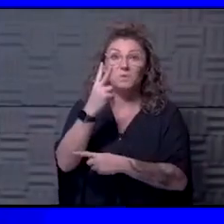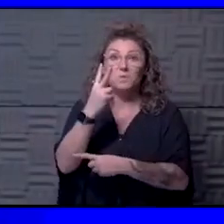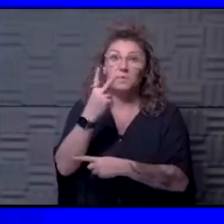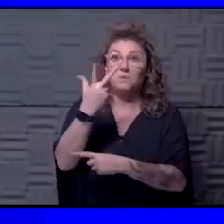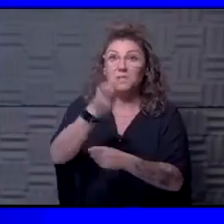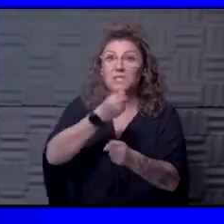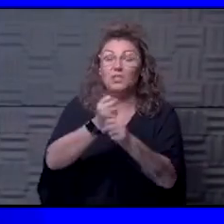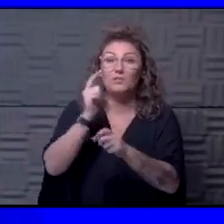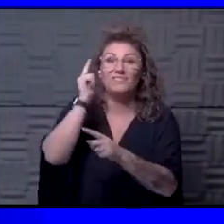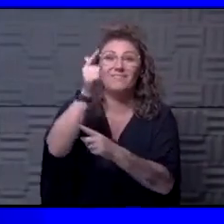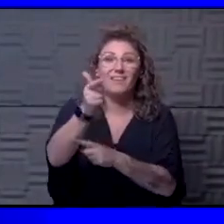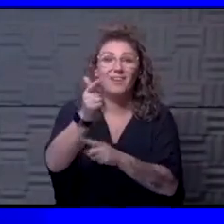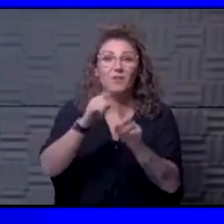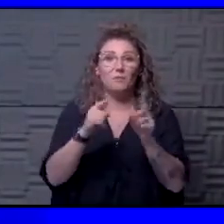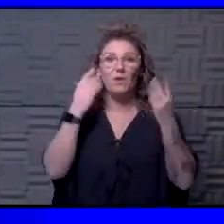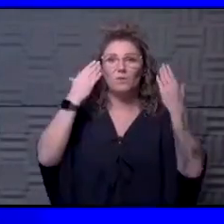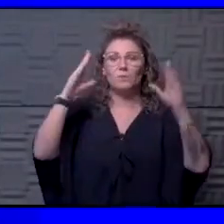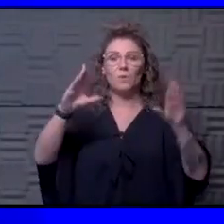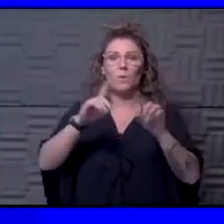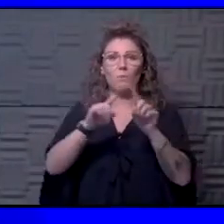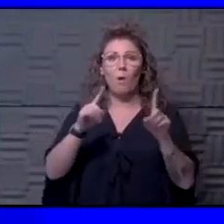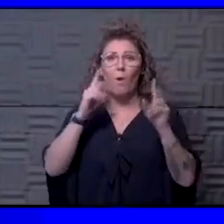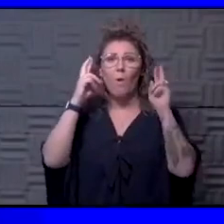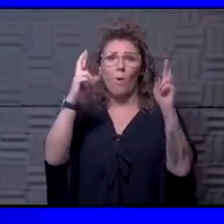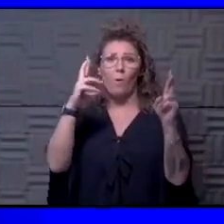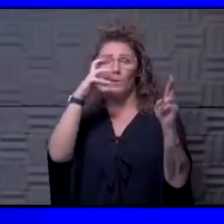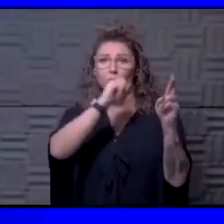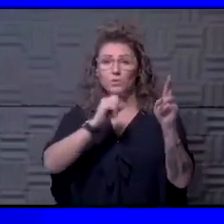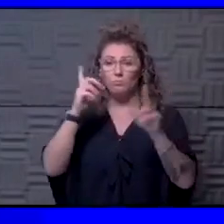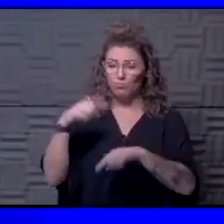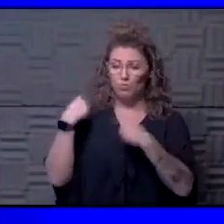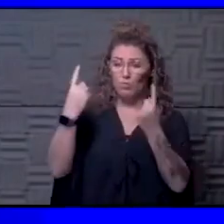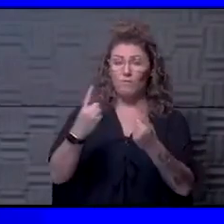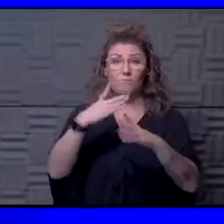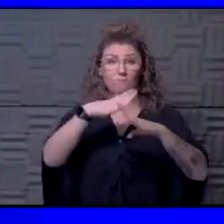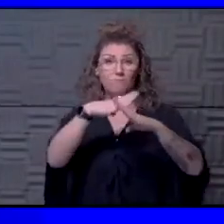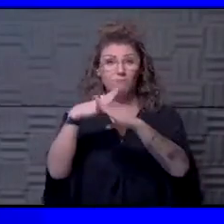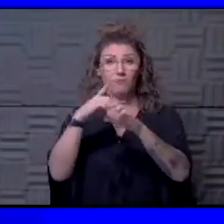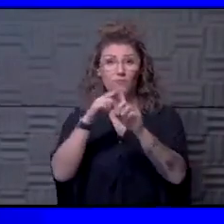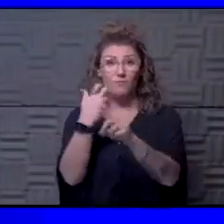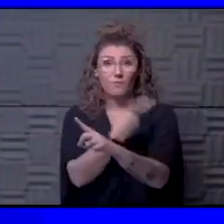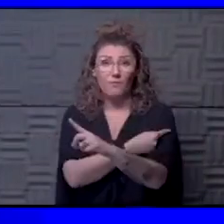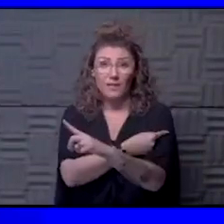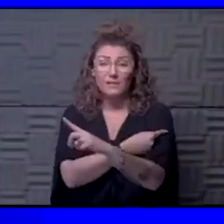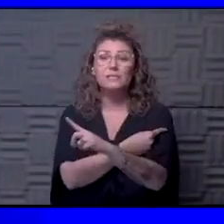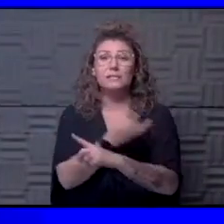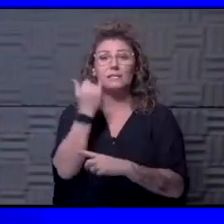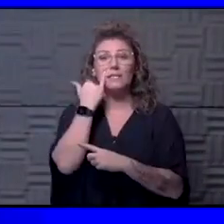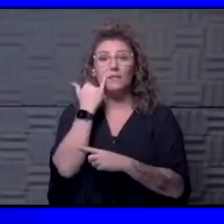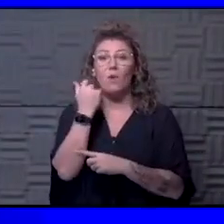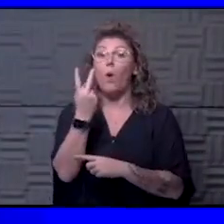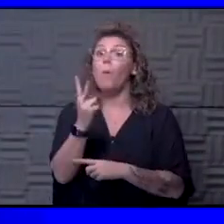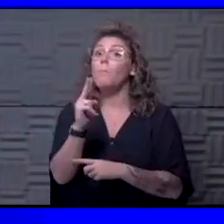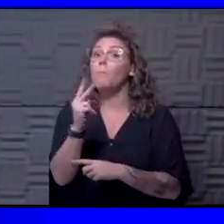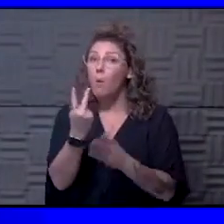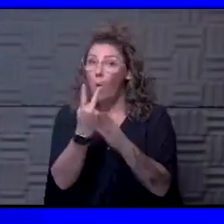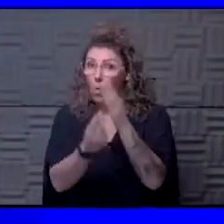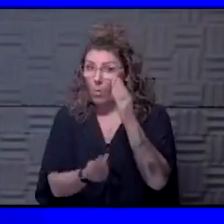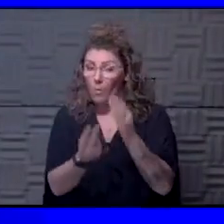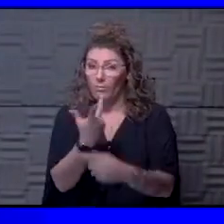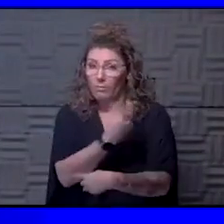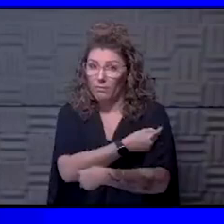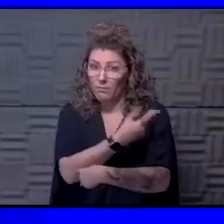but we really don't know. But we would hope and assume that so far immunity from the vaccines, if you get both of the doses,